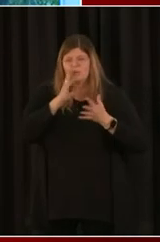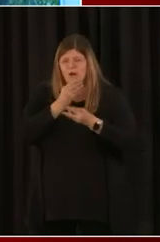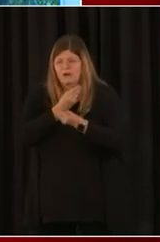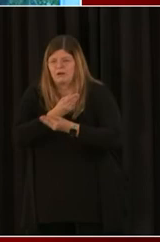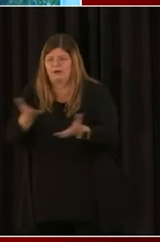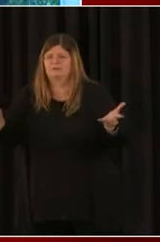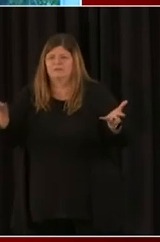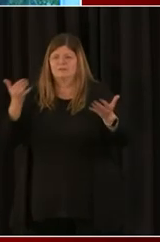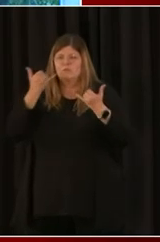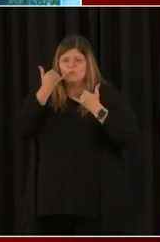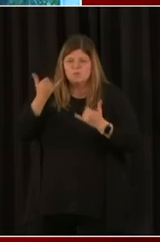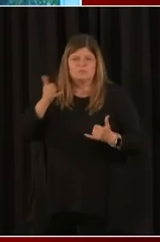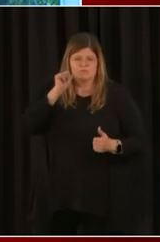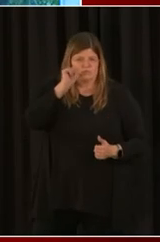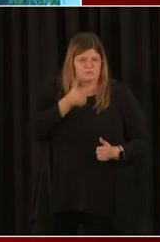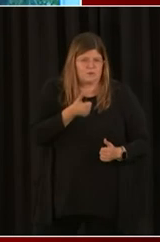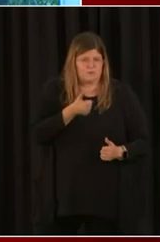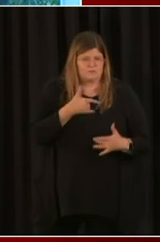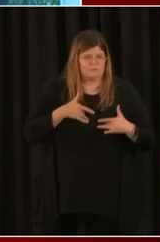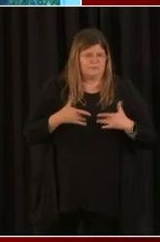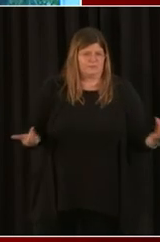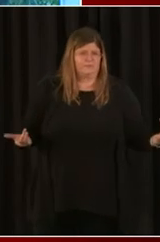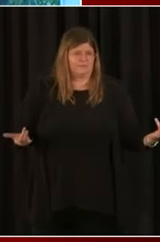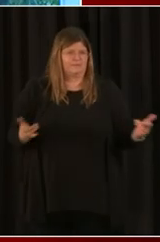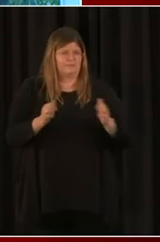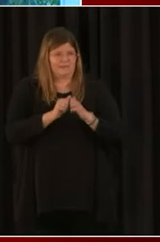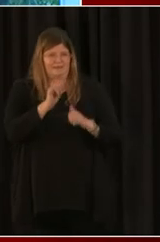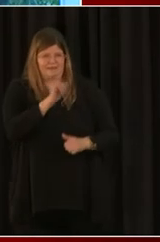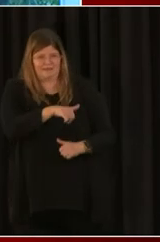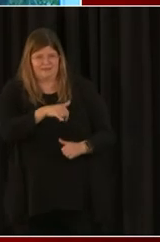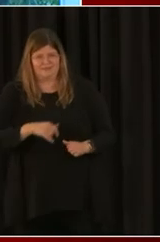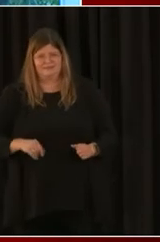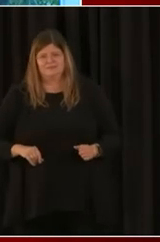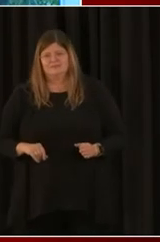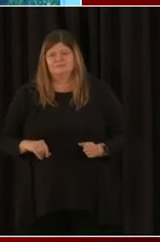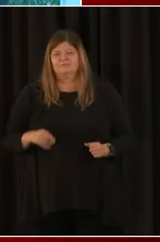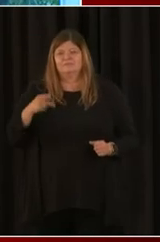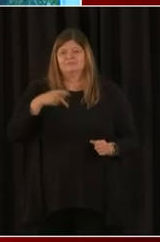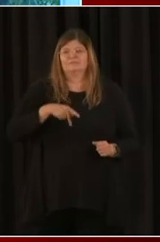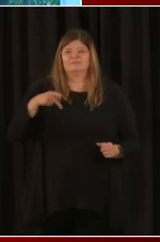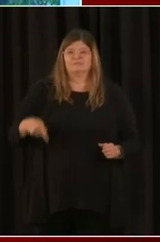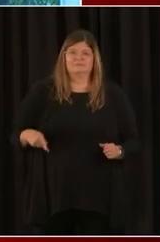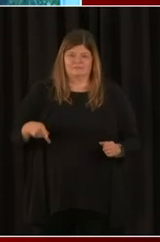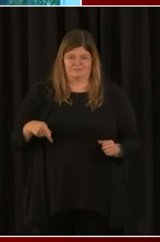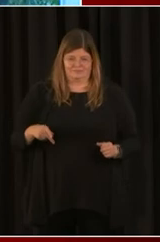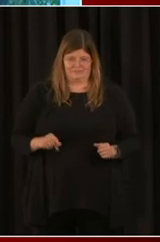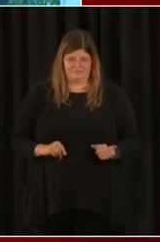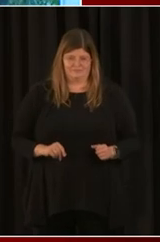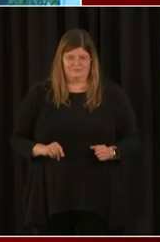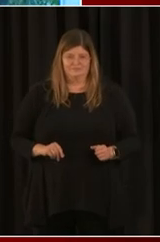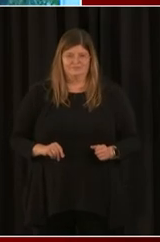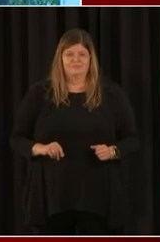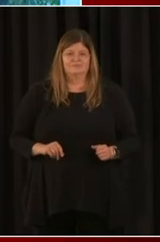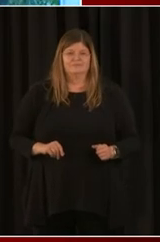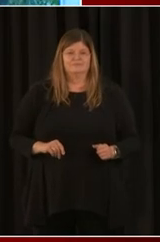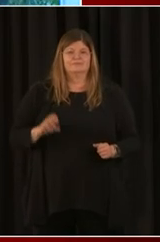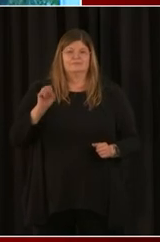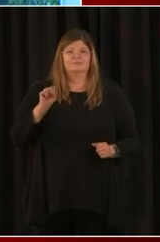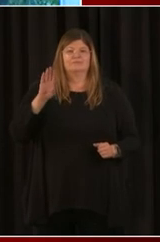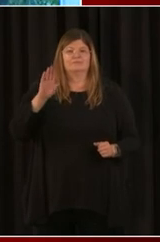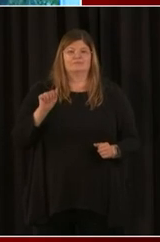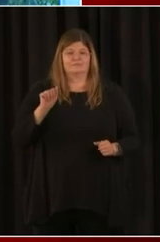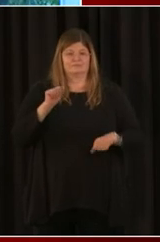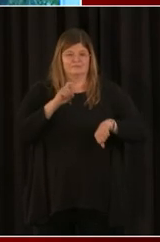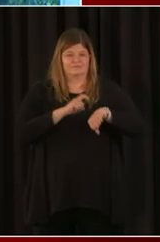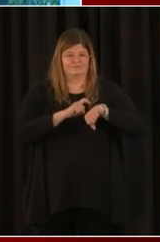tomorrow and let you know what's going on with that. For PPP, just give the SBA time. We're